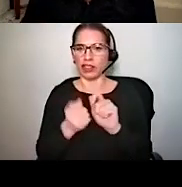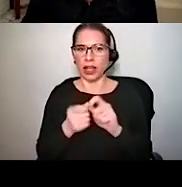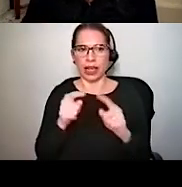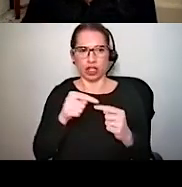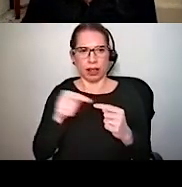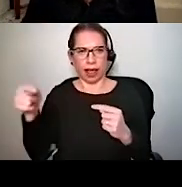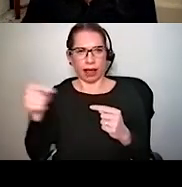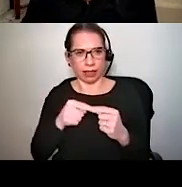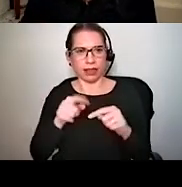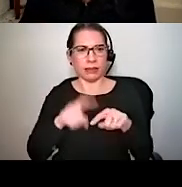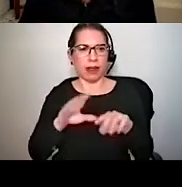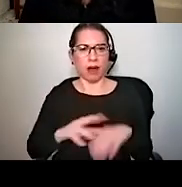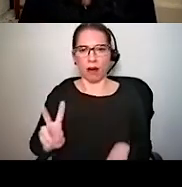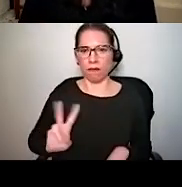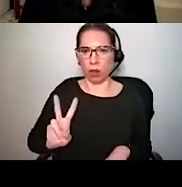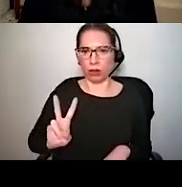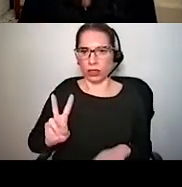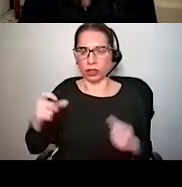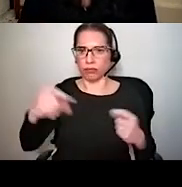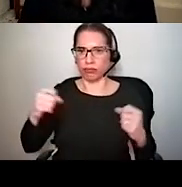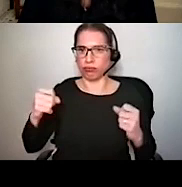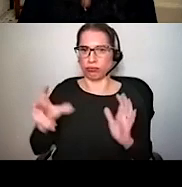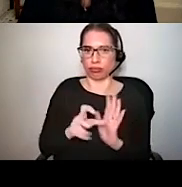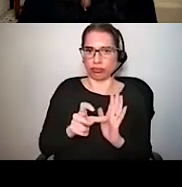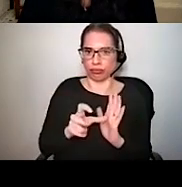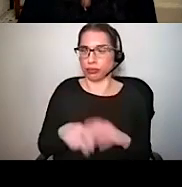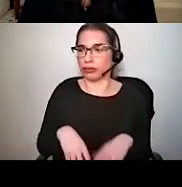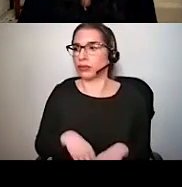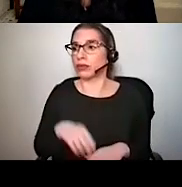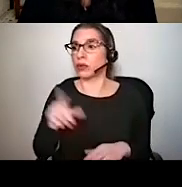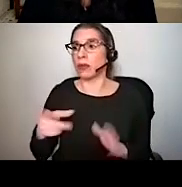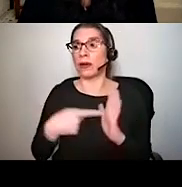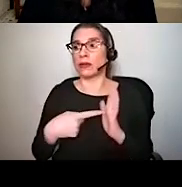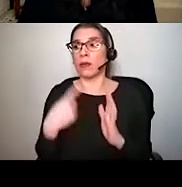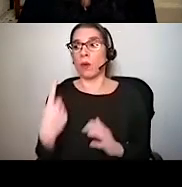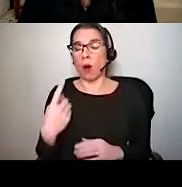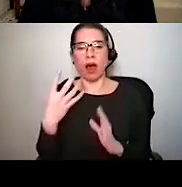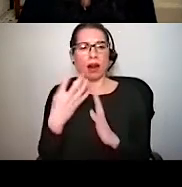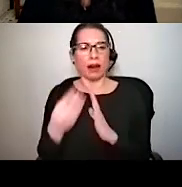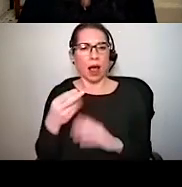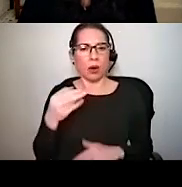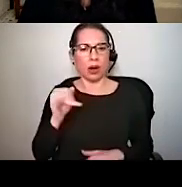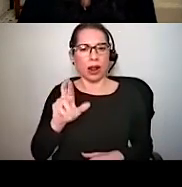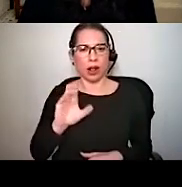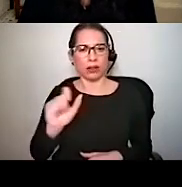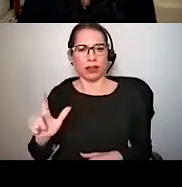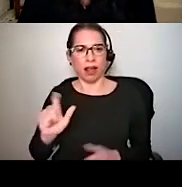manner. So here's an example of a single outer hair cell dynamically changing its length.